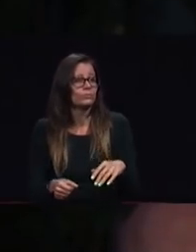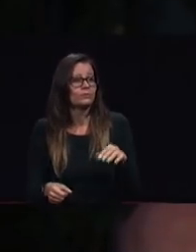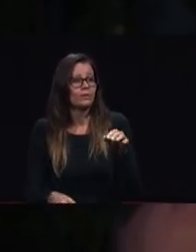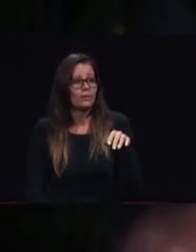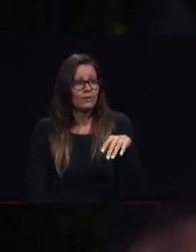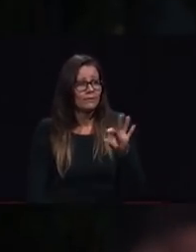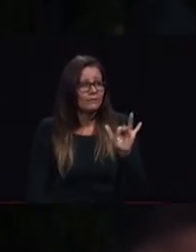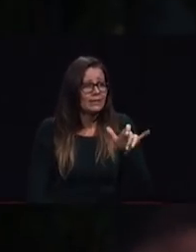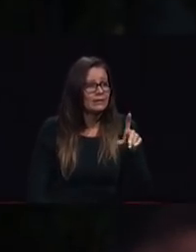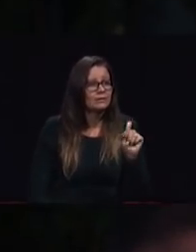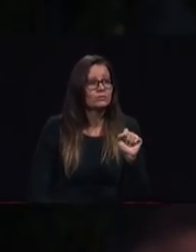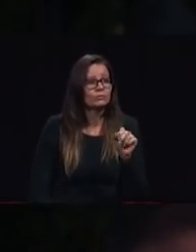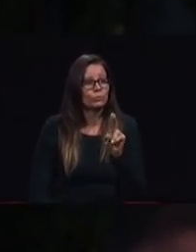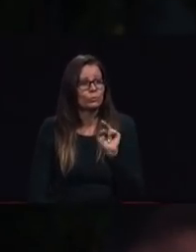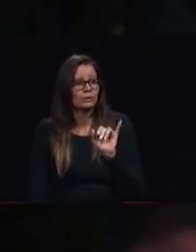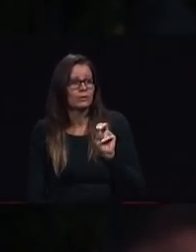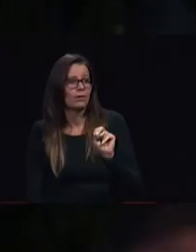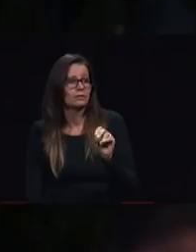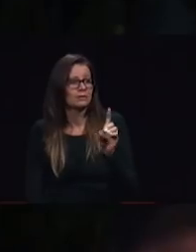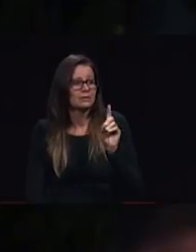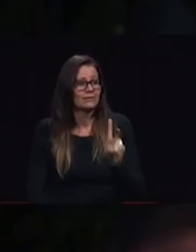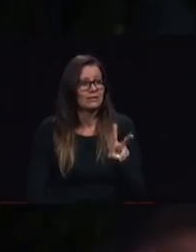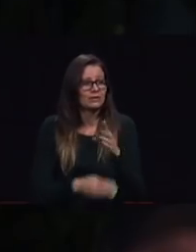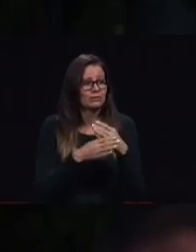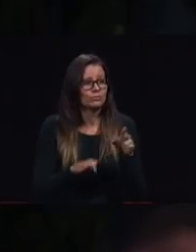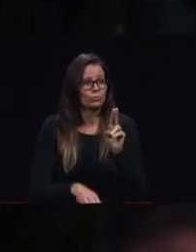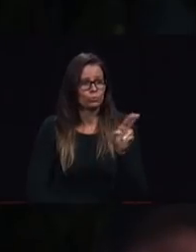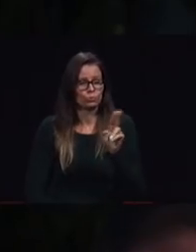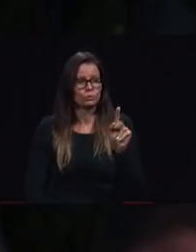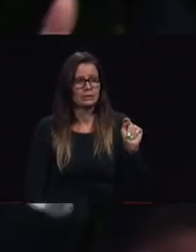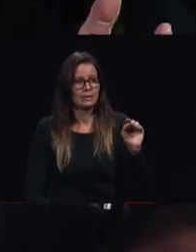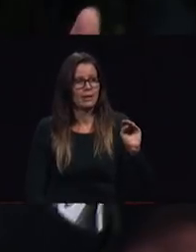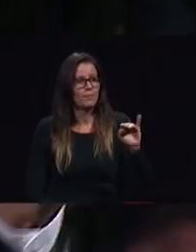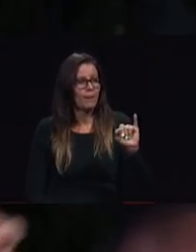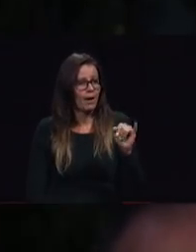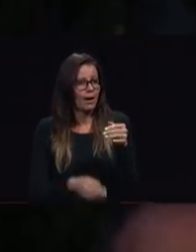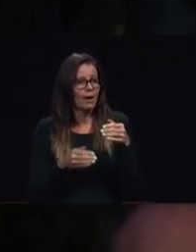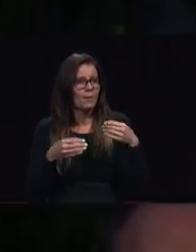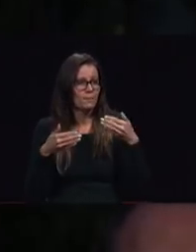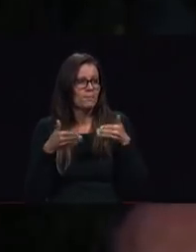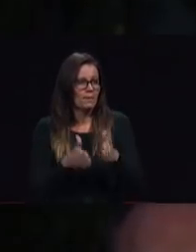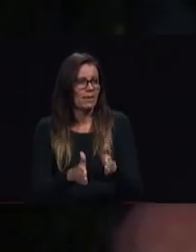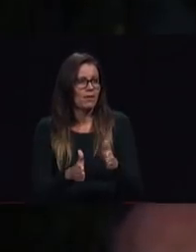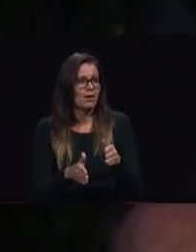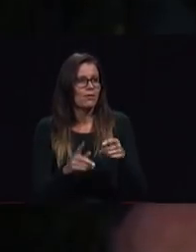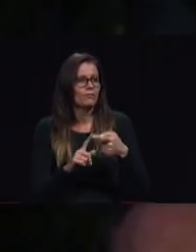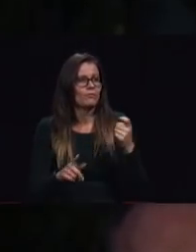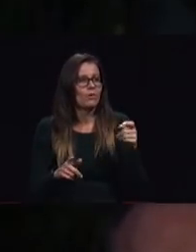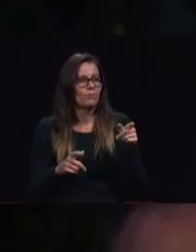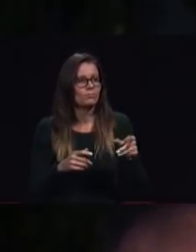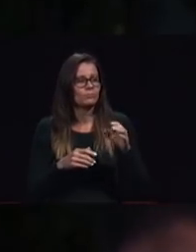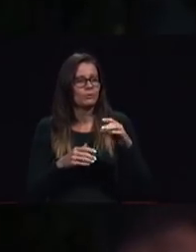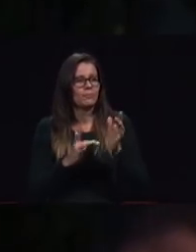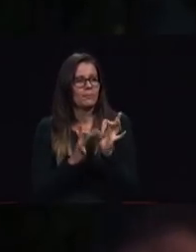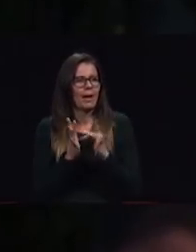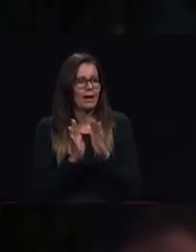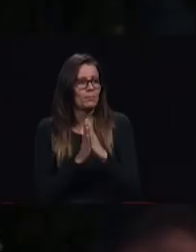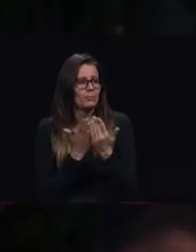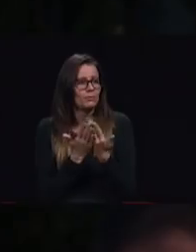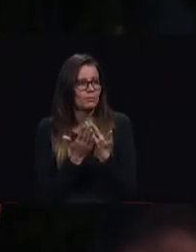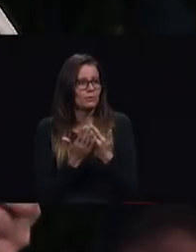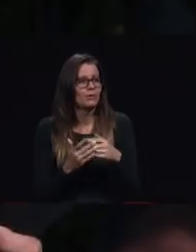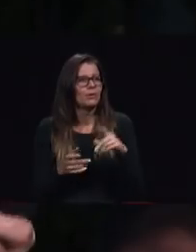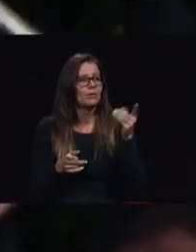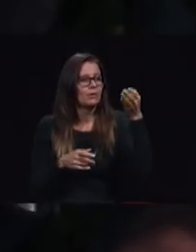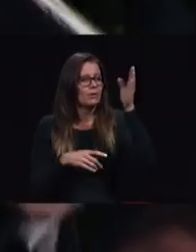amazing TMI method from the spirit of prophecy and of course scripturally based that God envisioned based